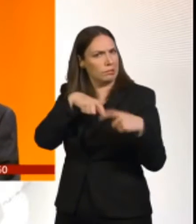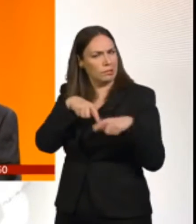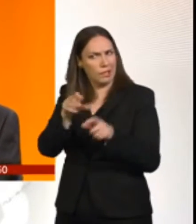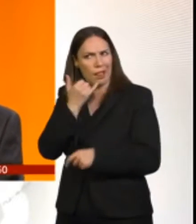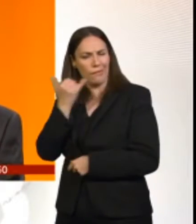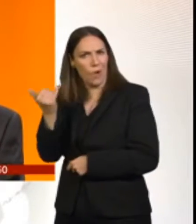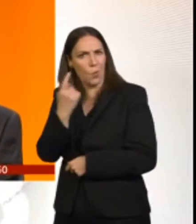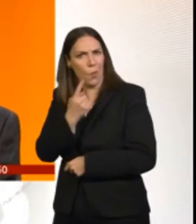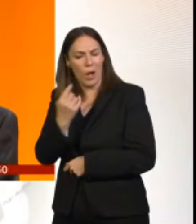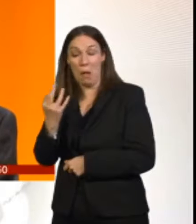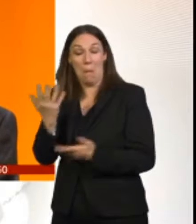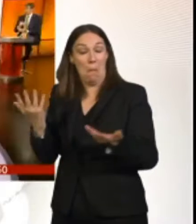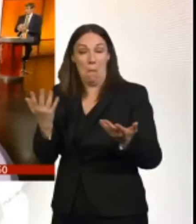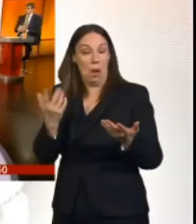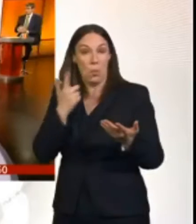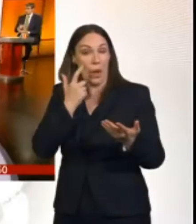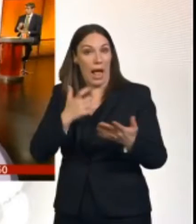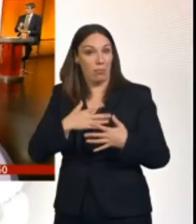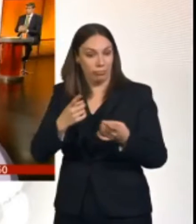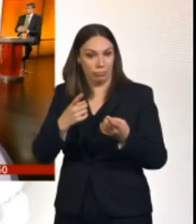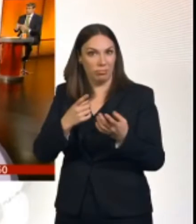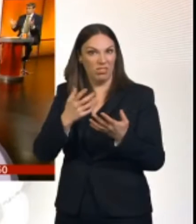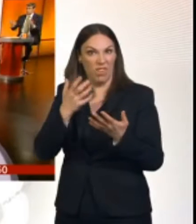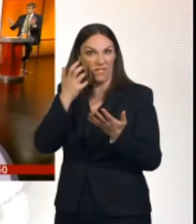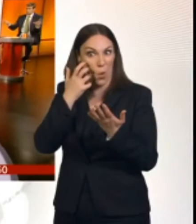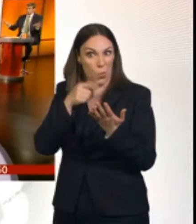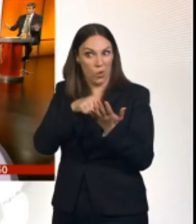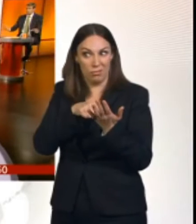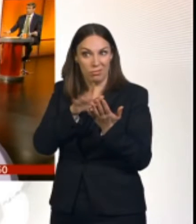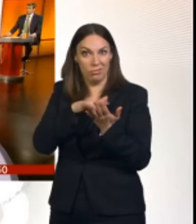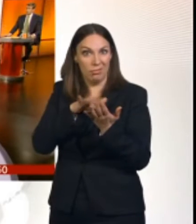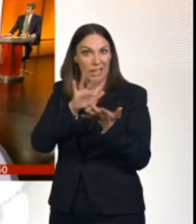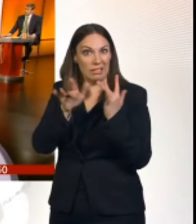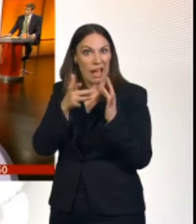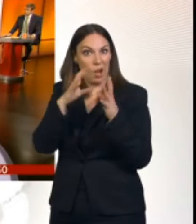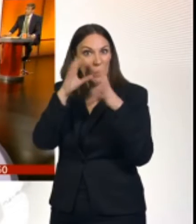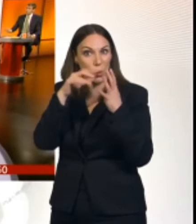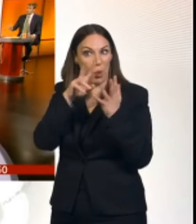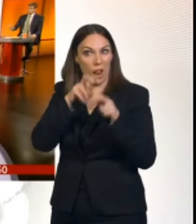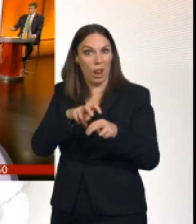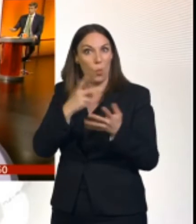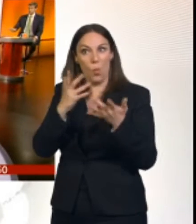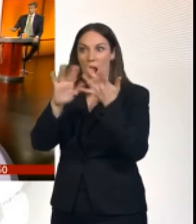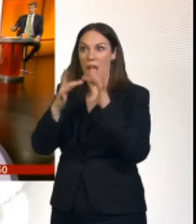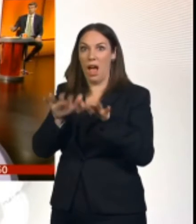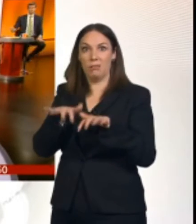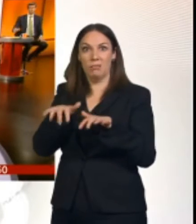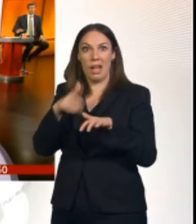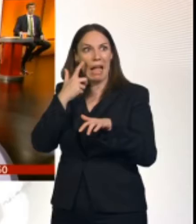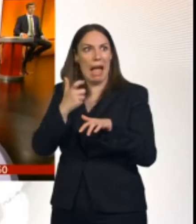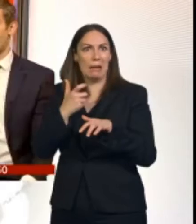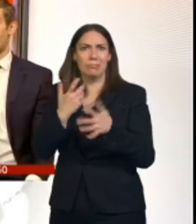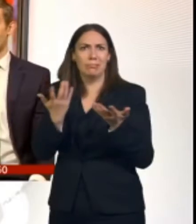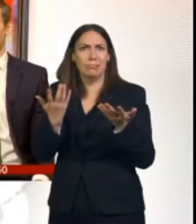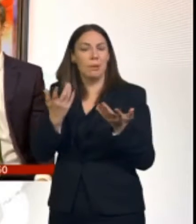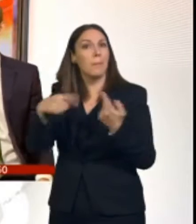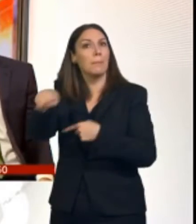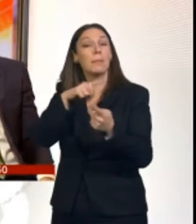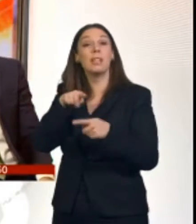these because there's so many other sources of information. You know, on your smartphone, just Google the number or look for it online. But people still use them, people still